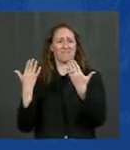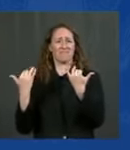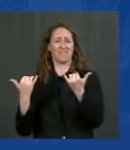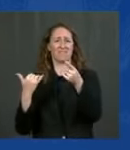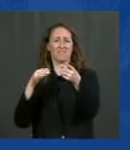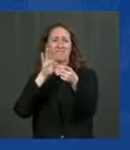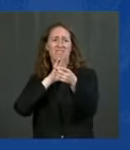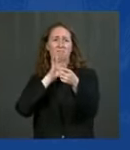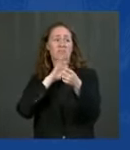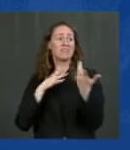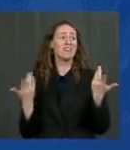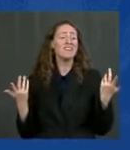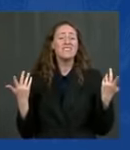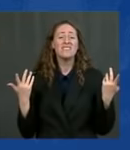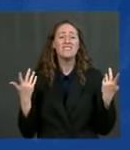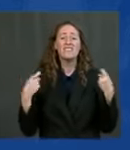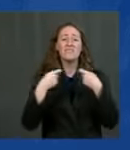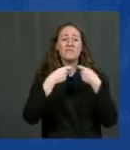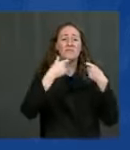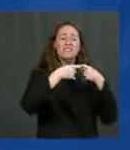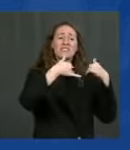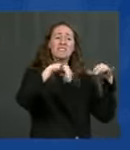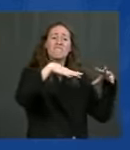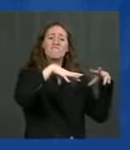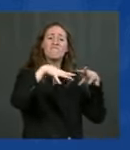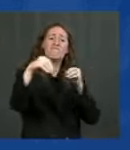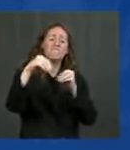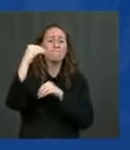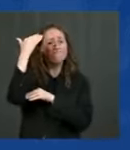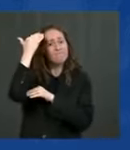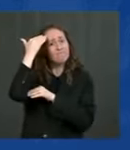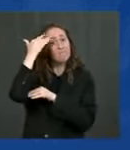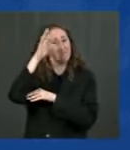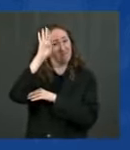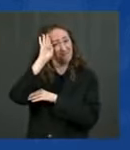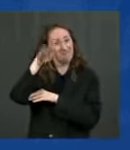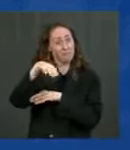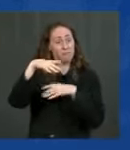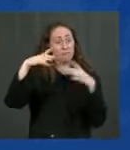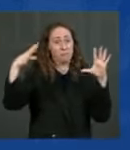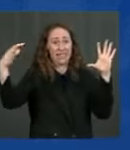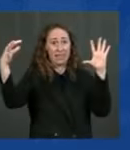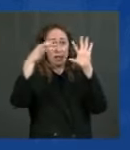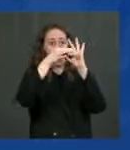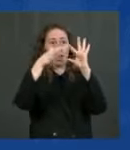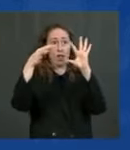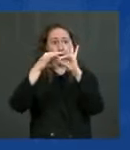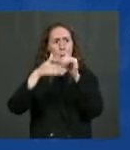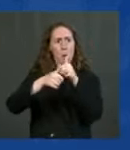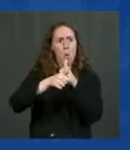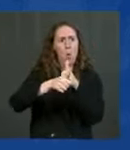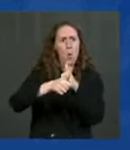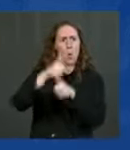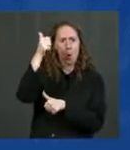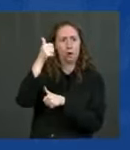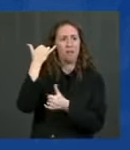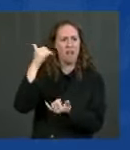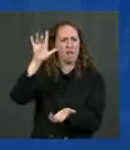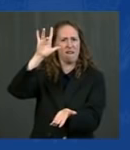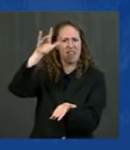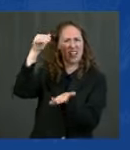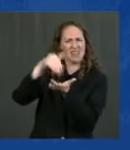It's dangerous work 25,000 linemen from around the country have come here to Louisiana to help